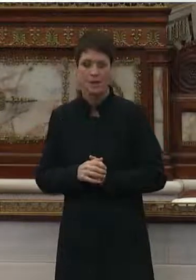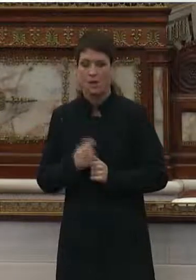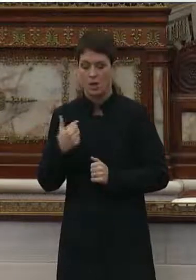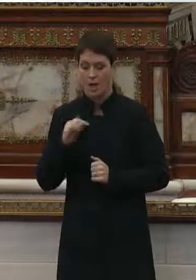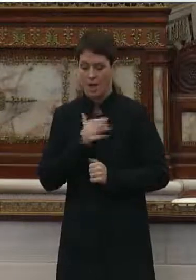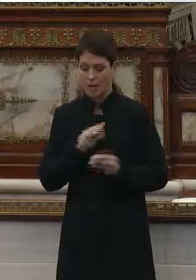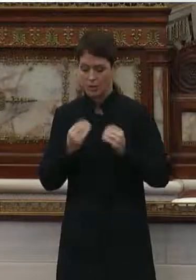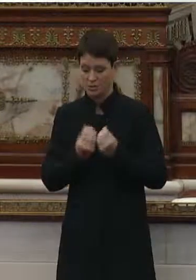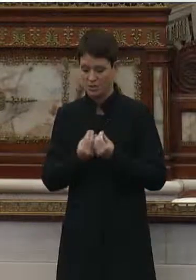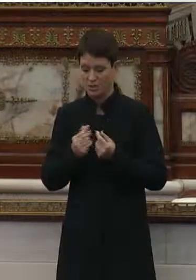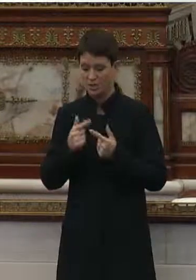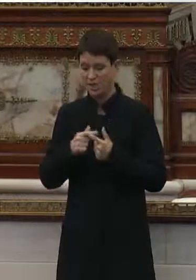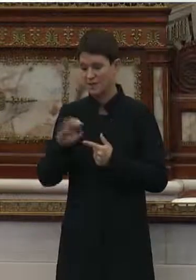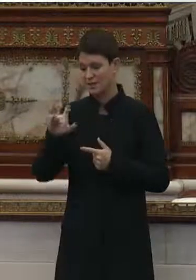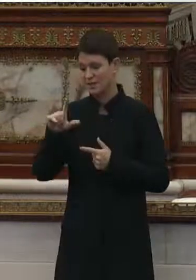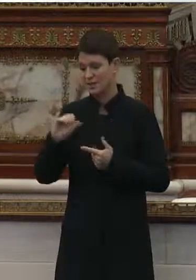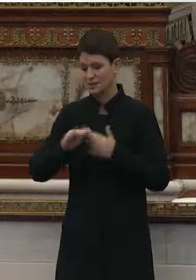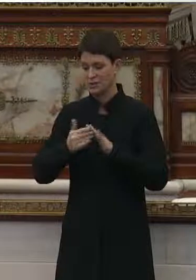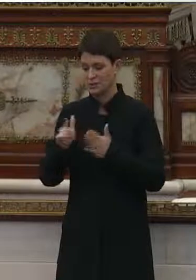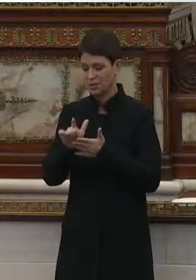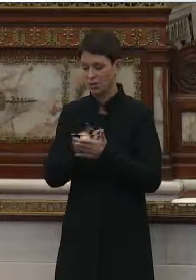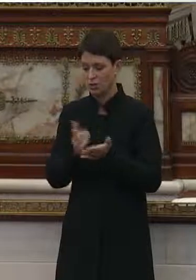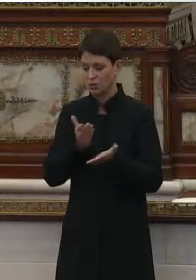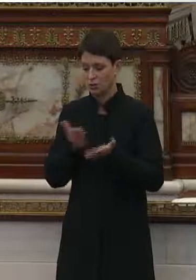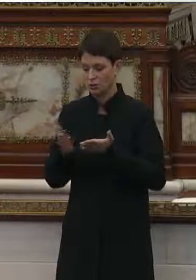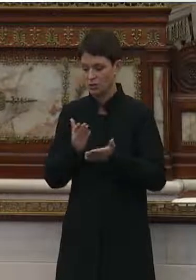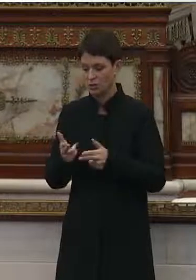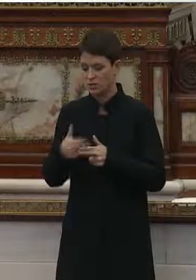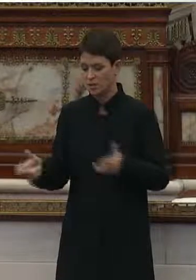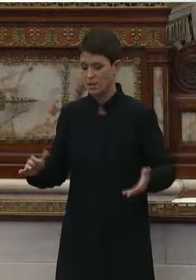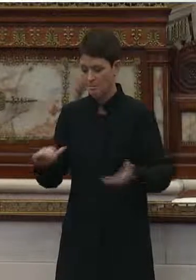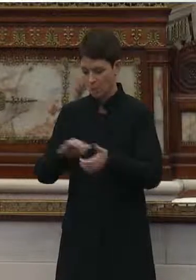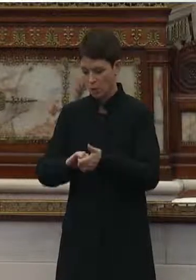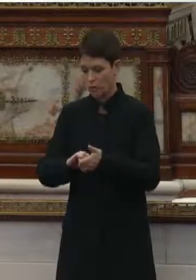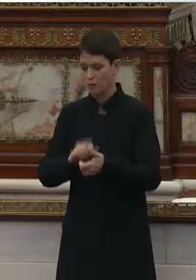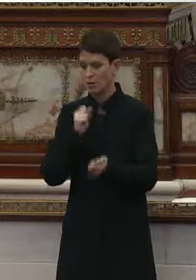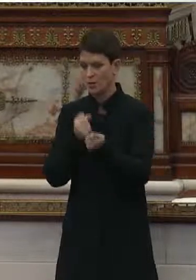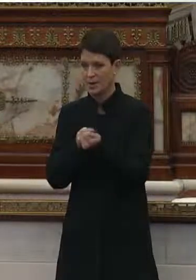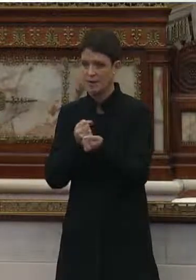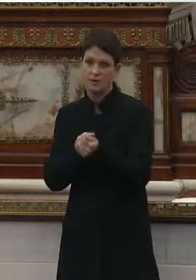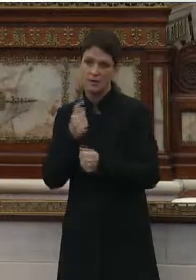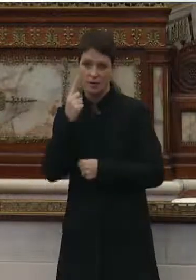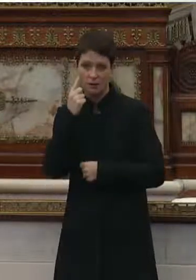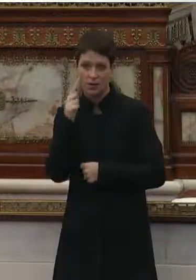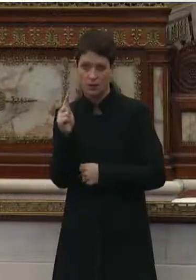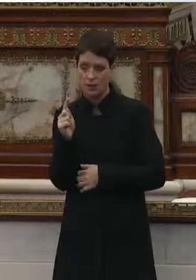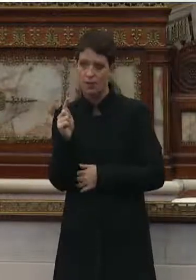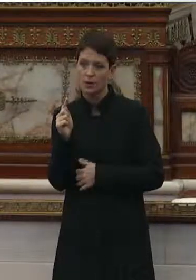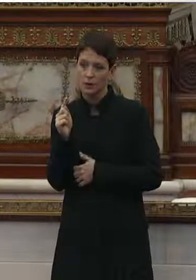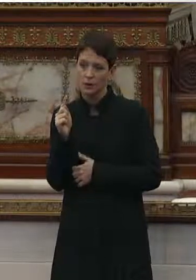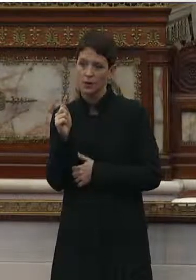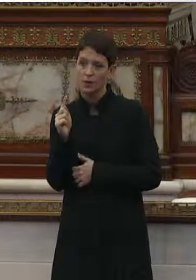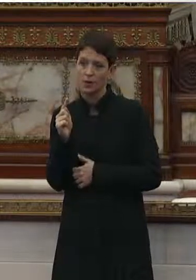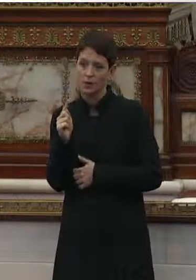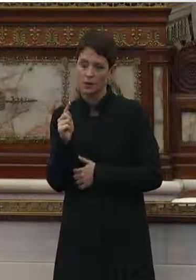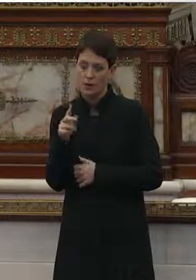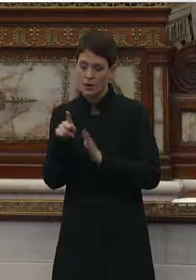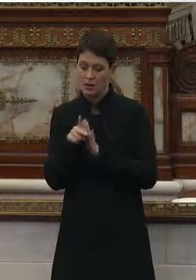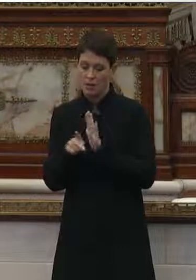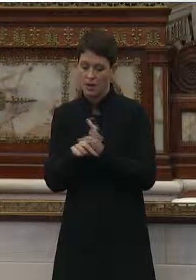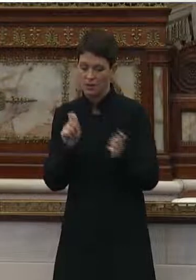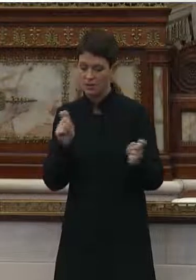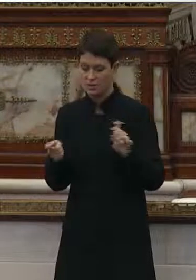and Community Legal Services quickly partnered, and we've been advocating for policy